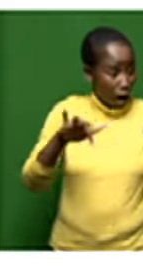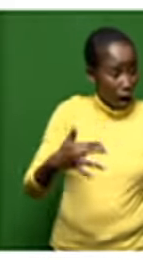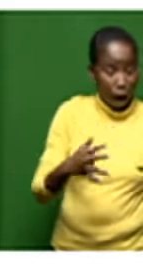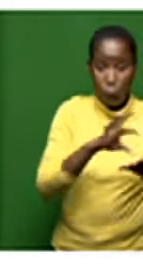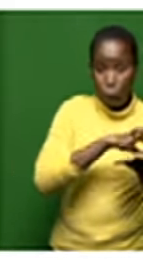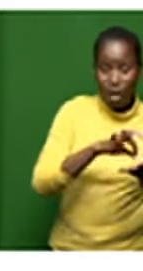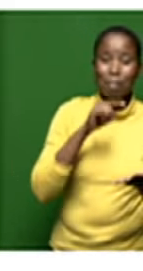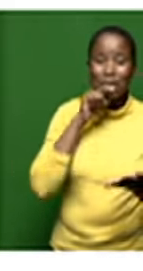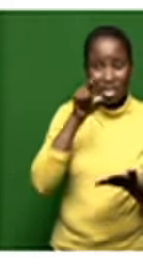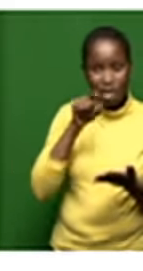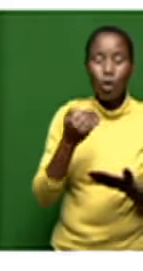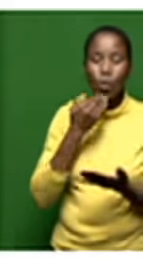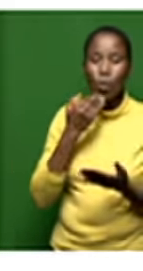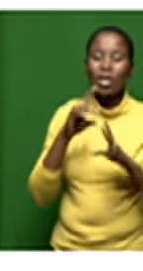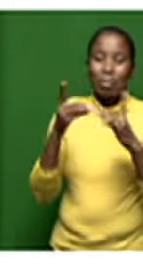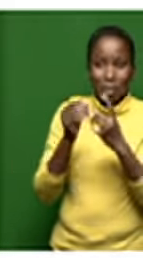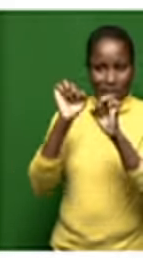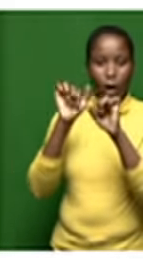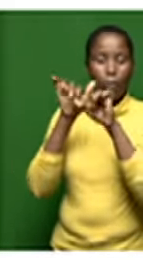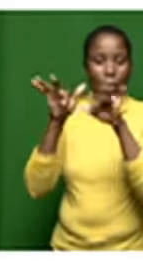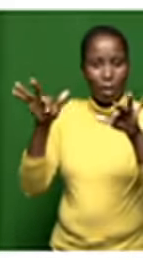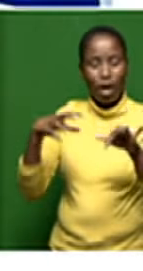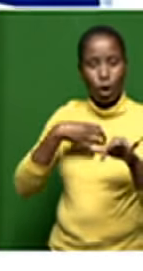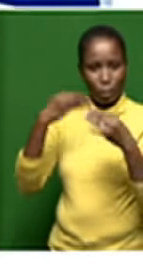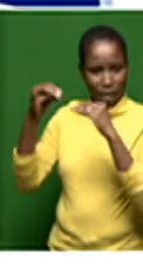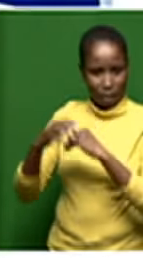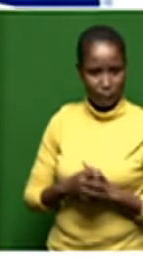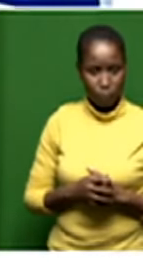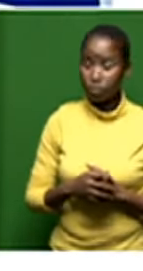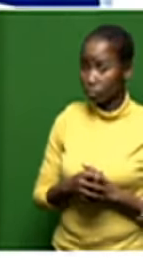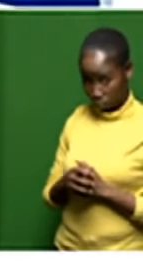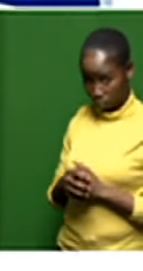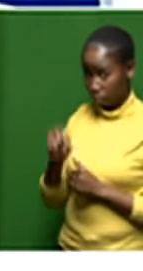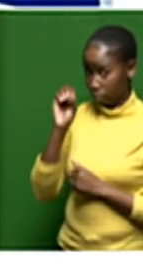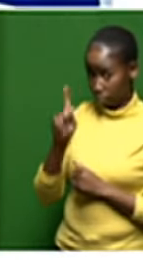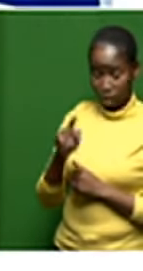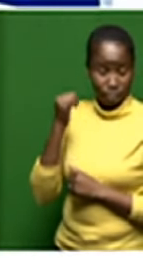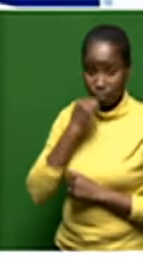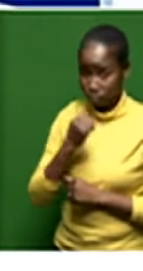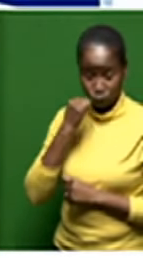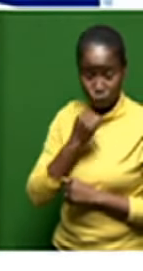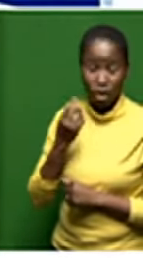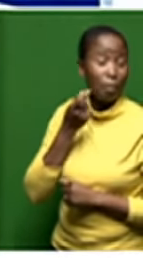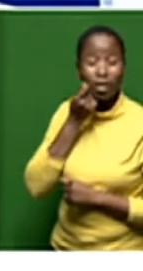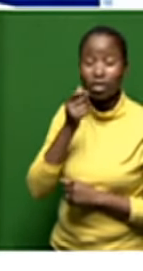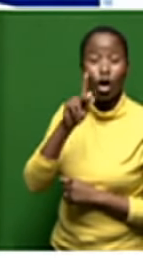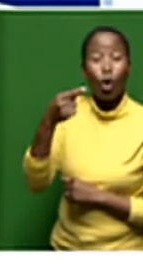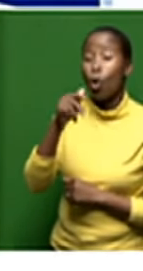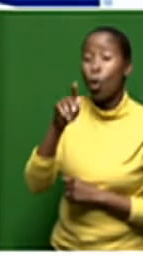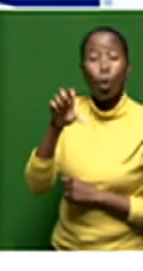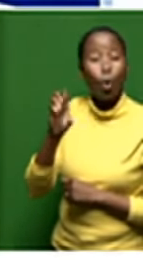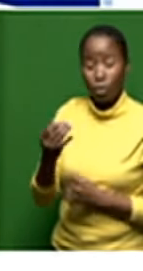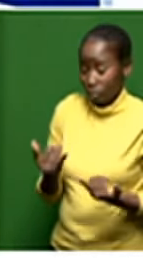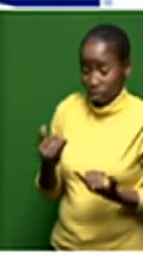at the department of public enterprise please bear with me um mr kokolo i'm really confused this morning